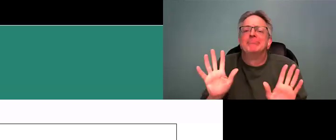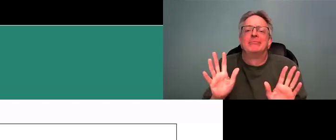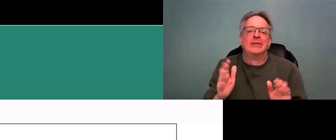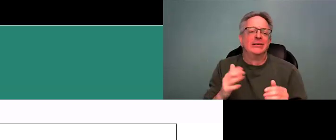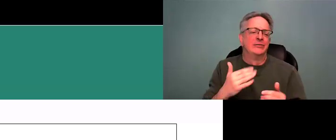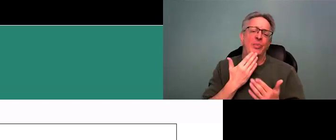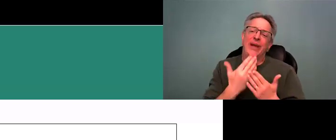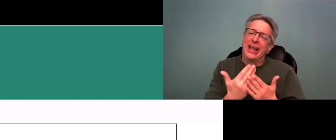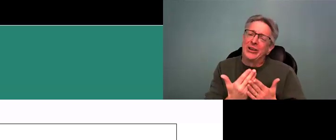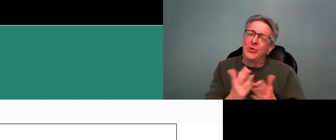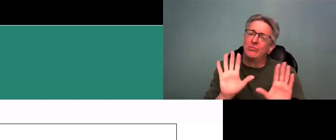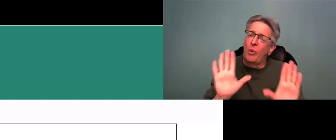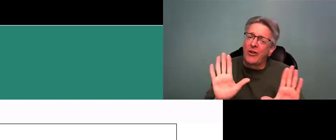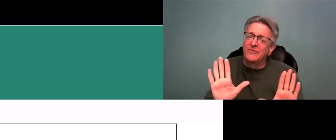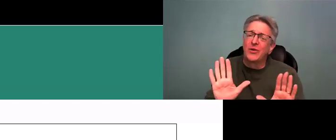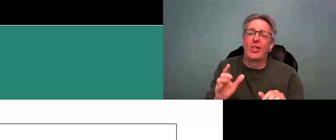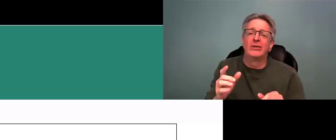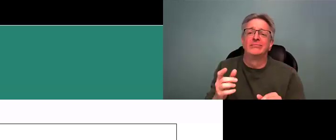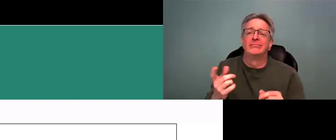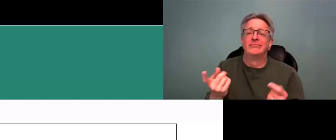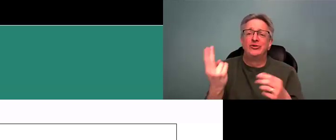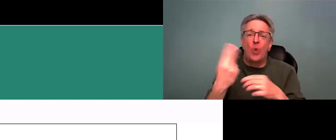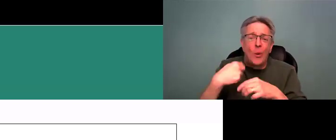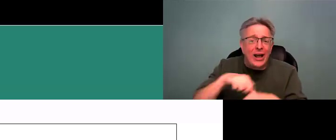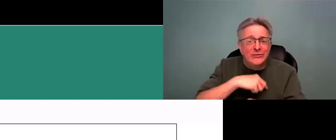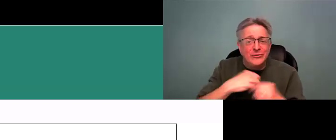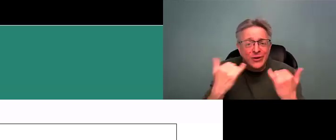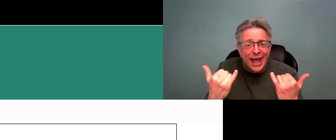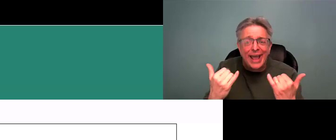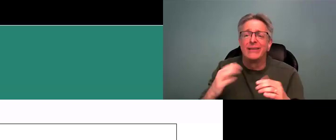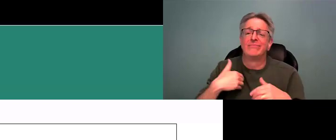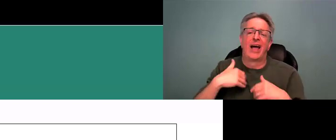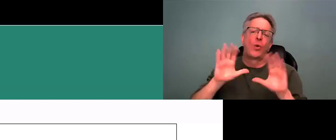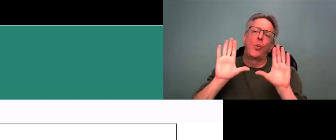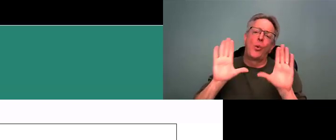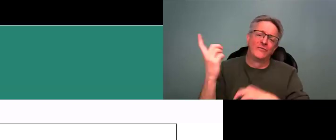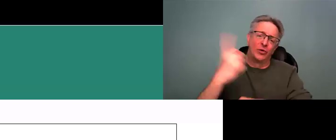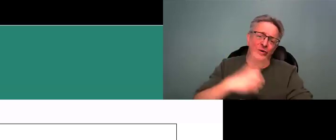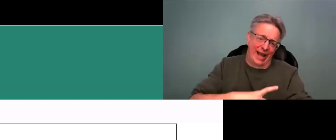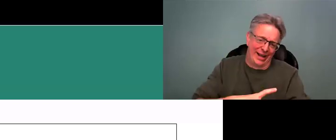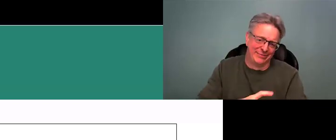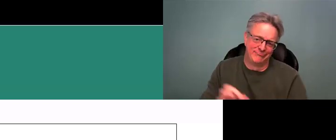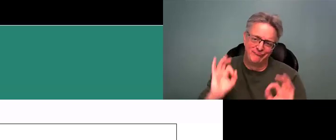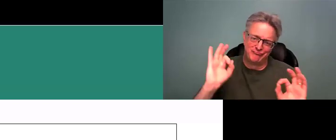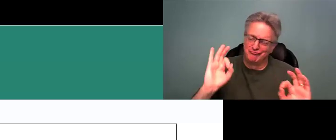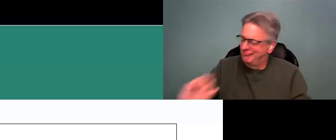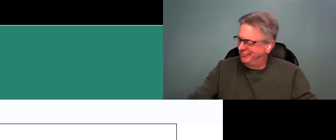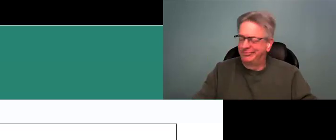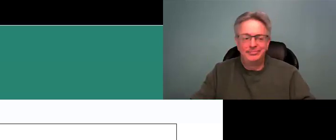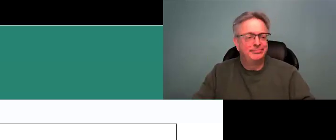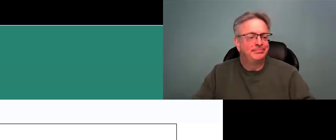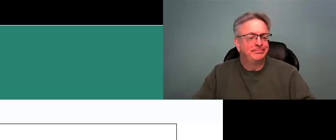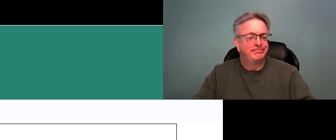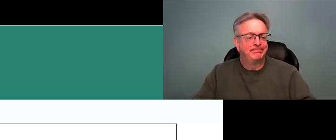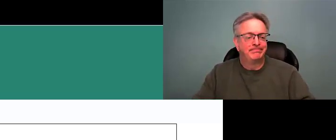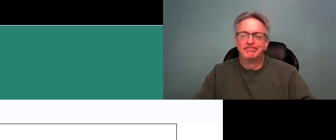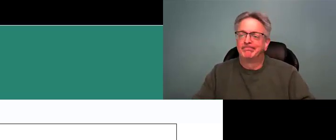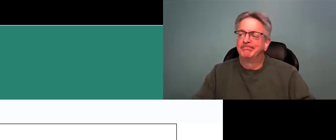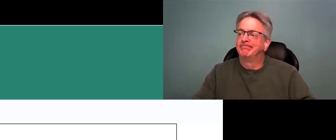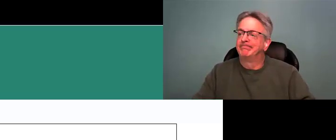just a couple of minutes. Not even that. There's only three questions. All your feedback is helpful. And thank you for joining. Have a wonderful day.